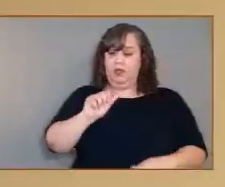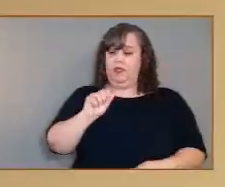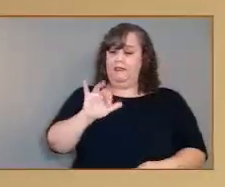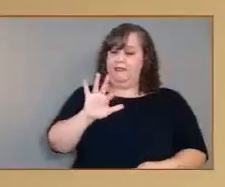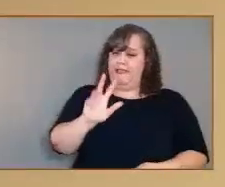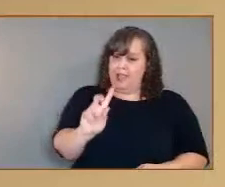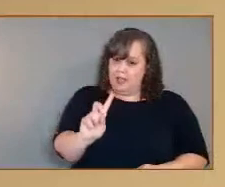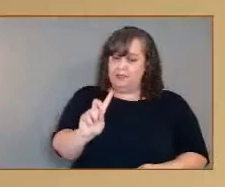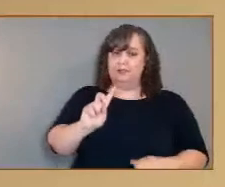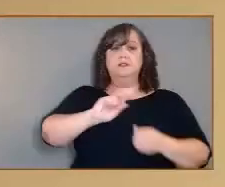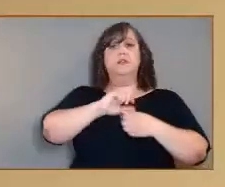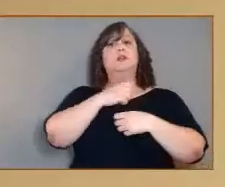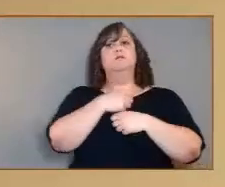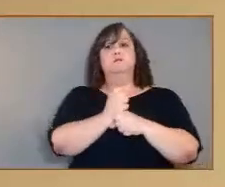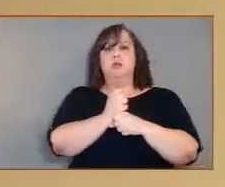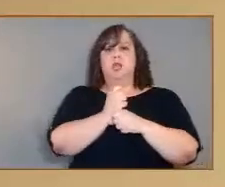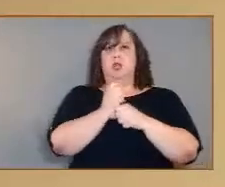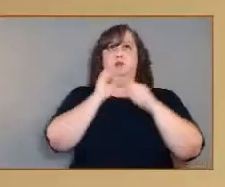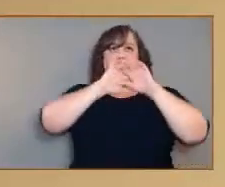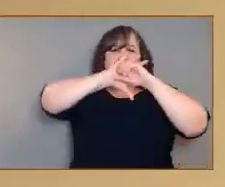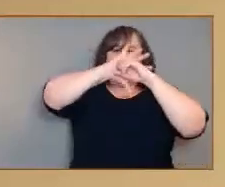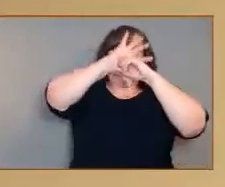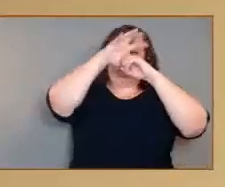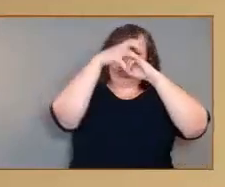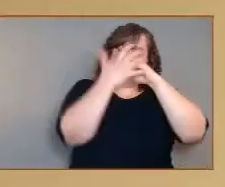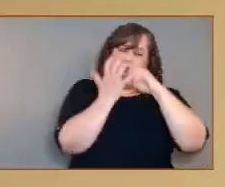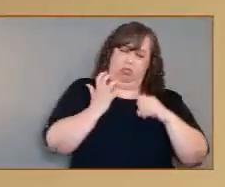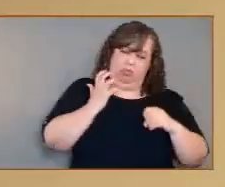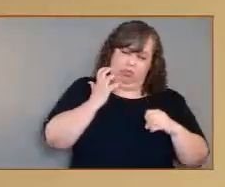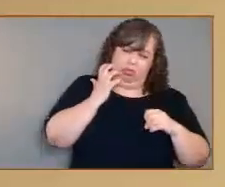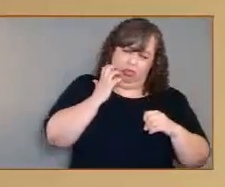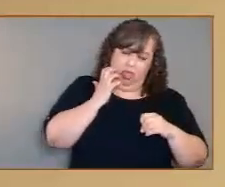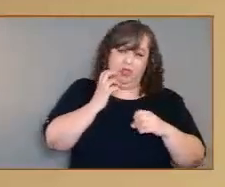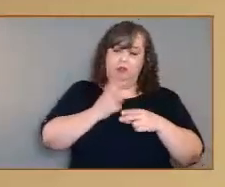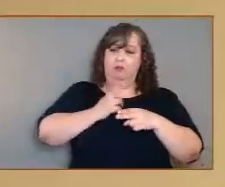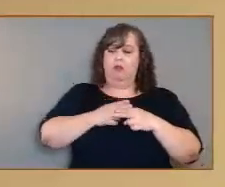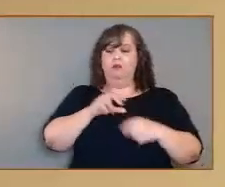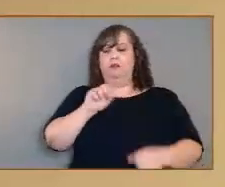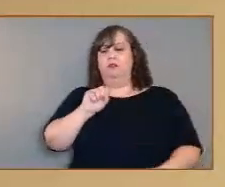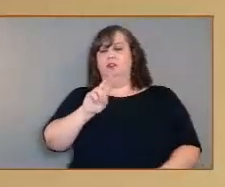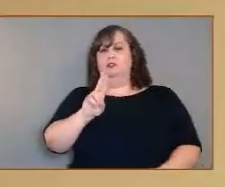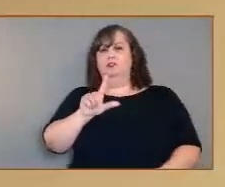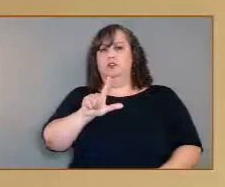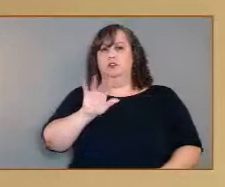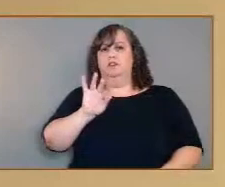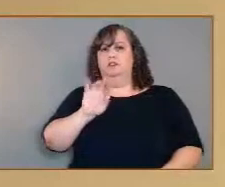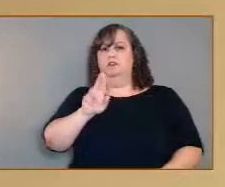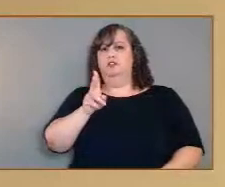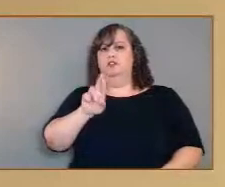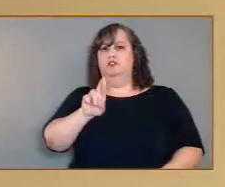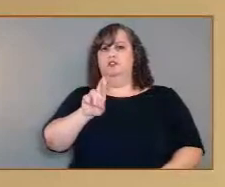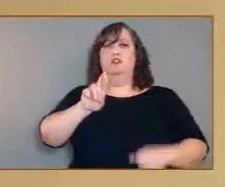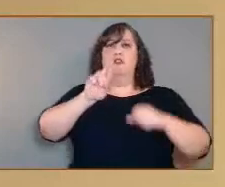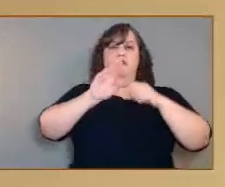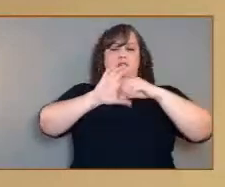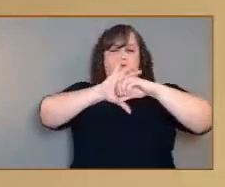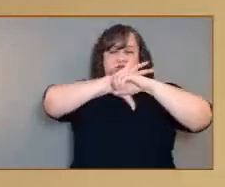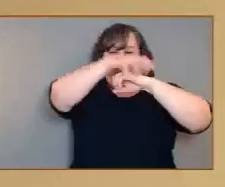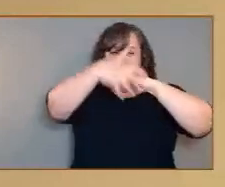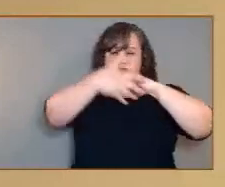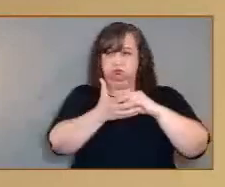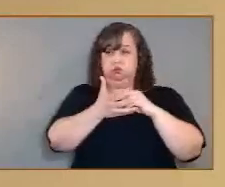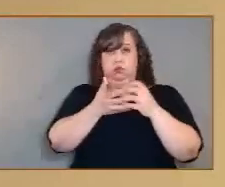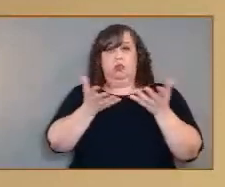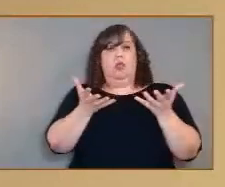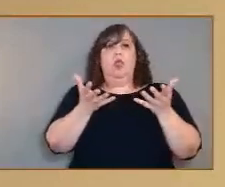of sulfuric acid. That once friendly environment was gone. But all is not lost. The remnants of